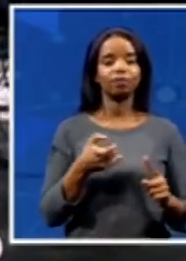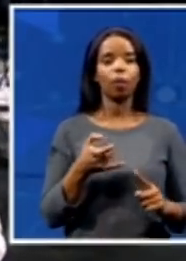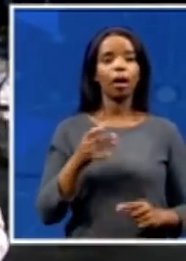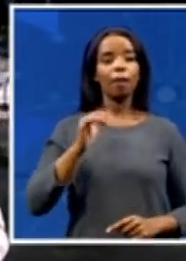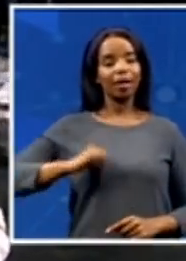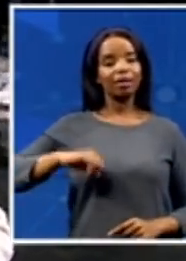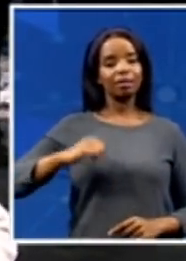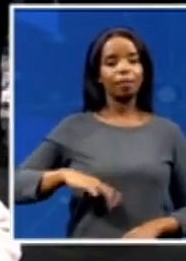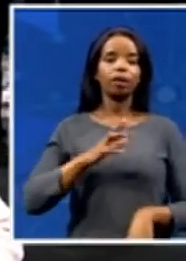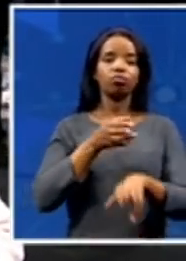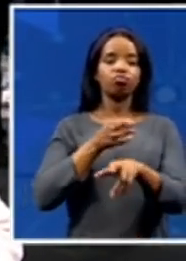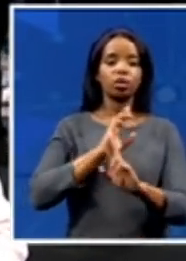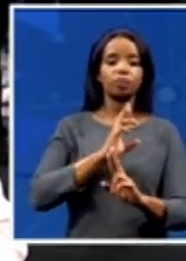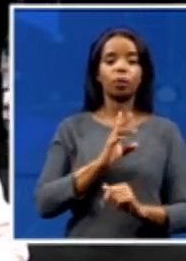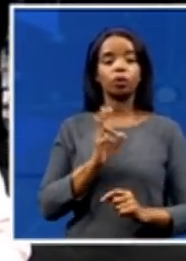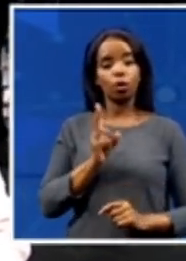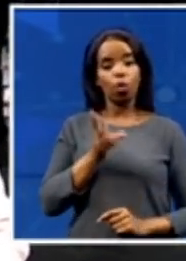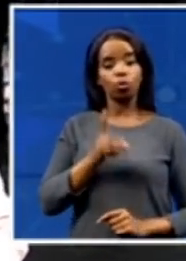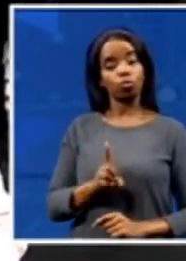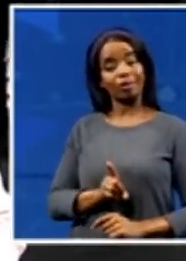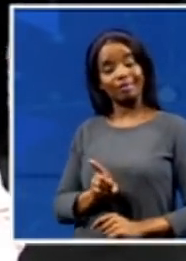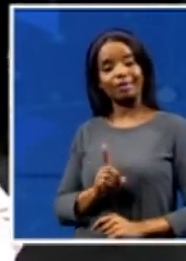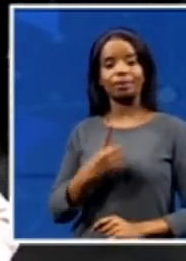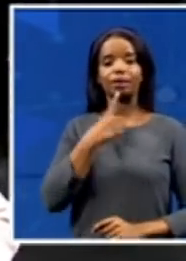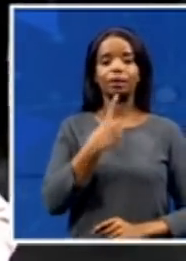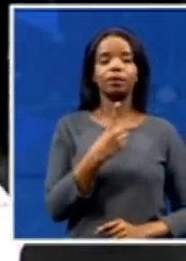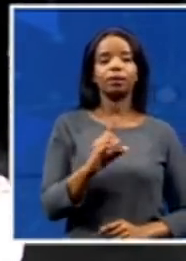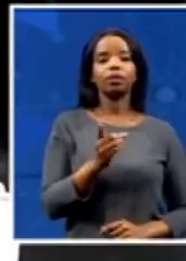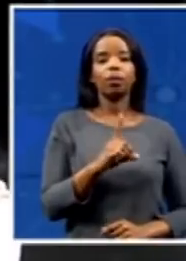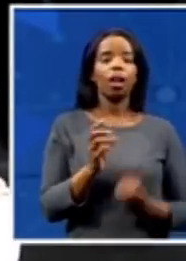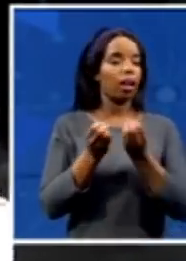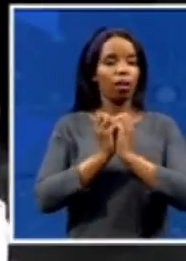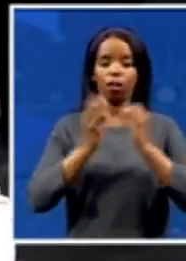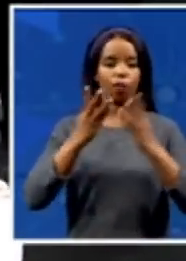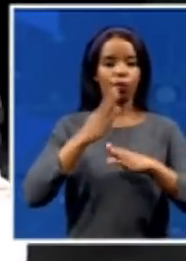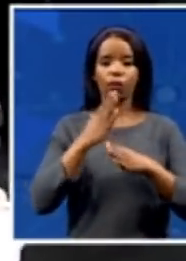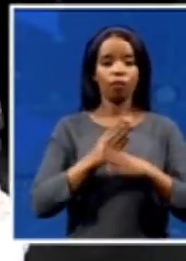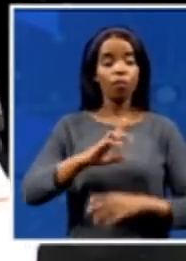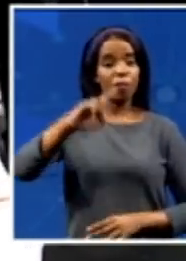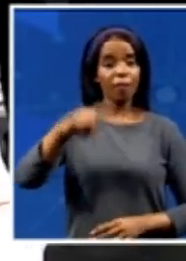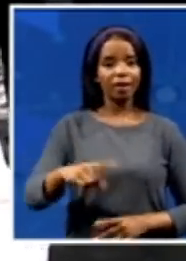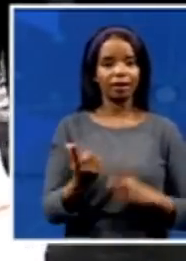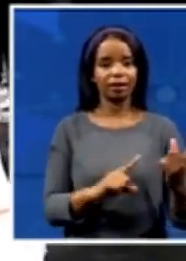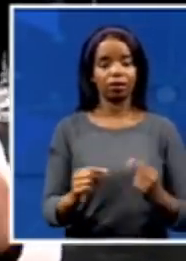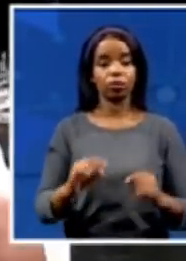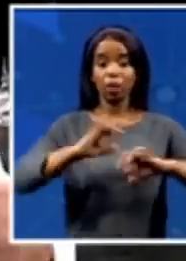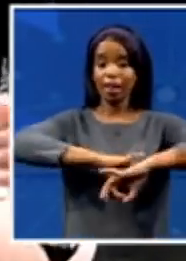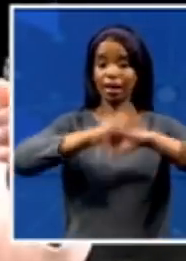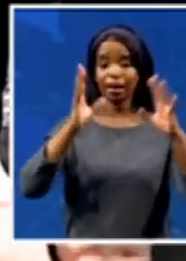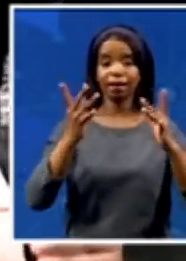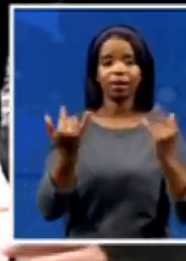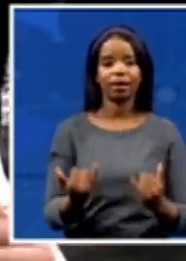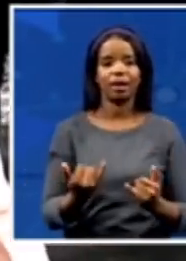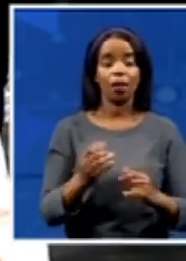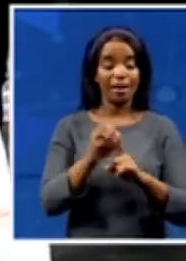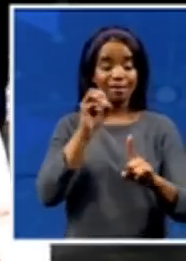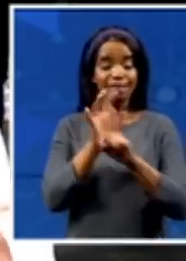it's still a lot of work that still needs to be done. Clearly the impact of these floods are going to